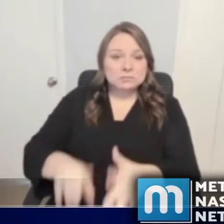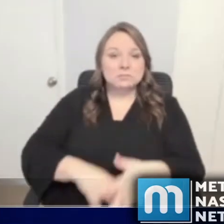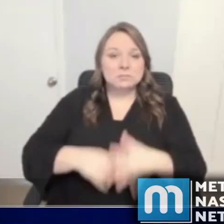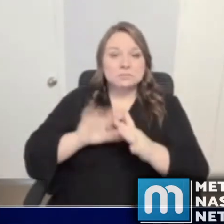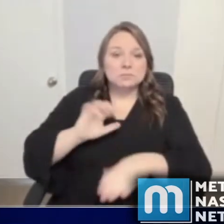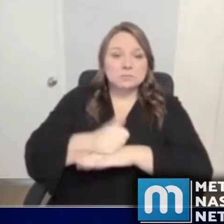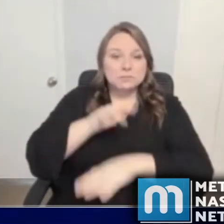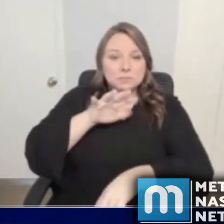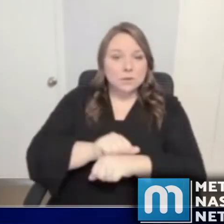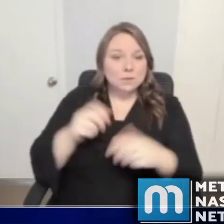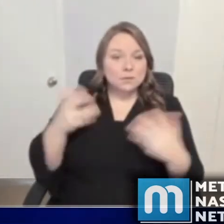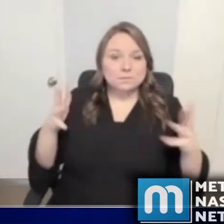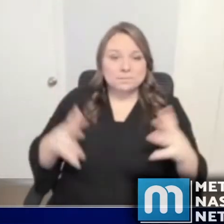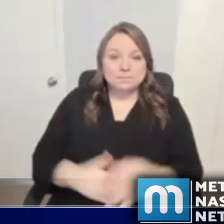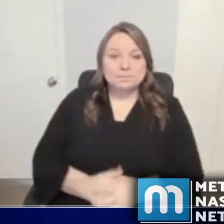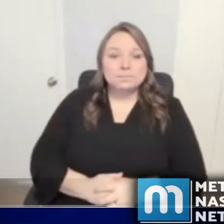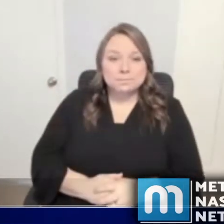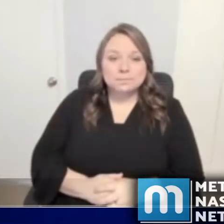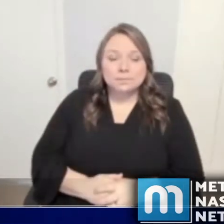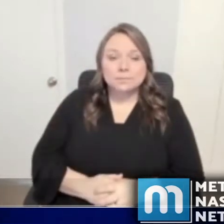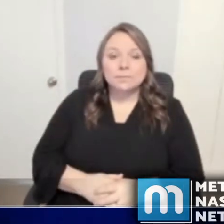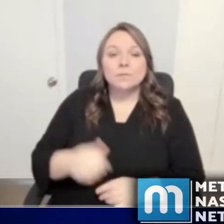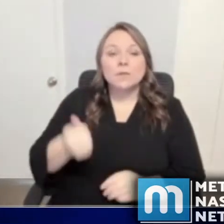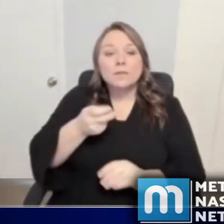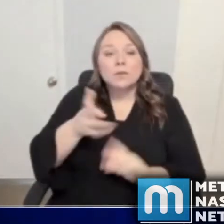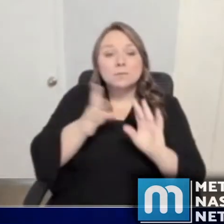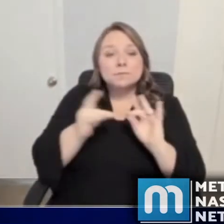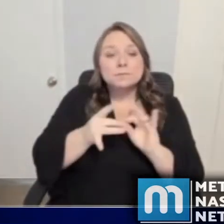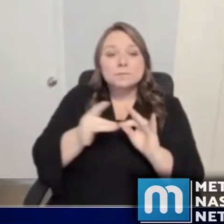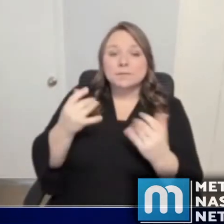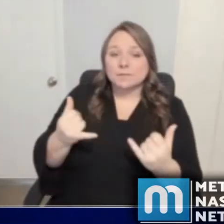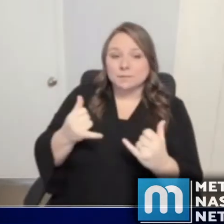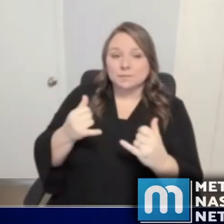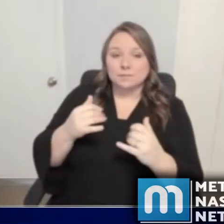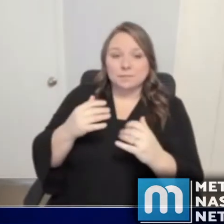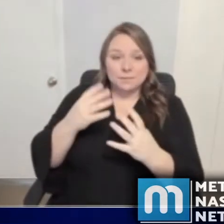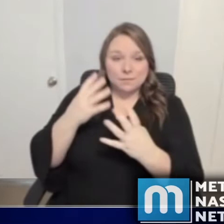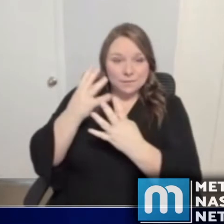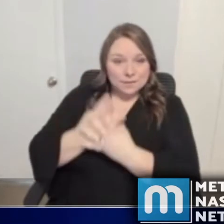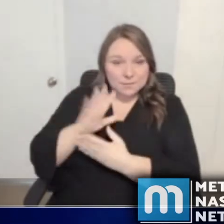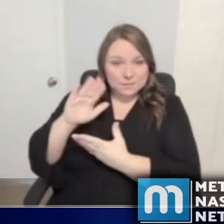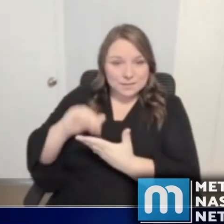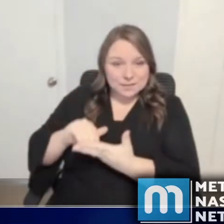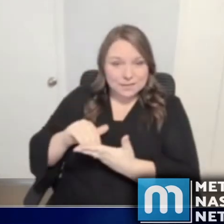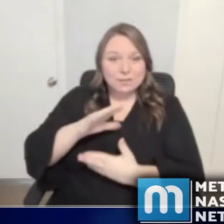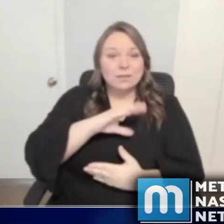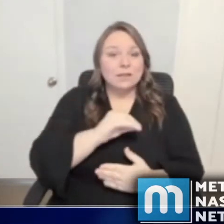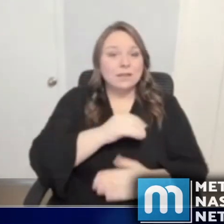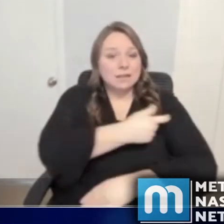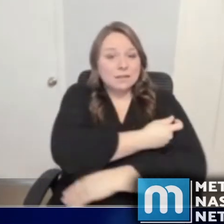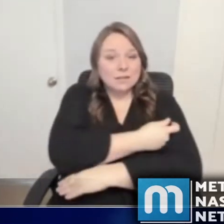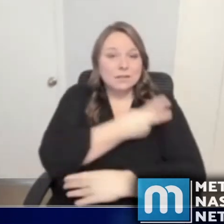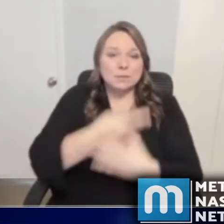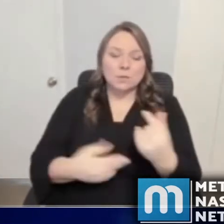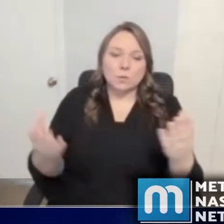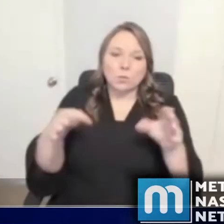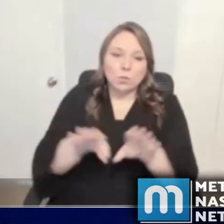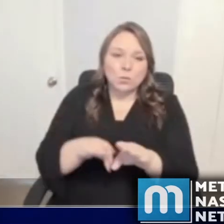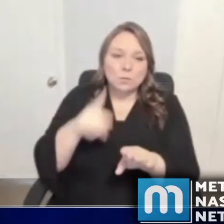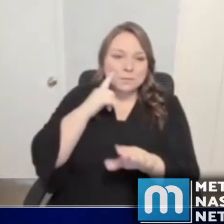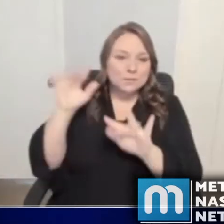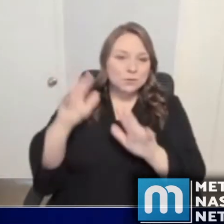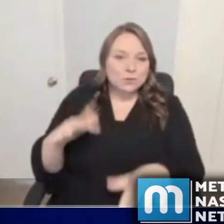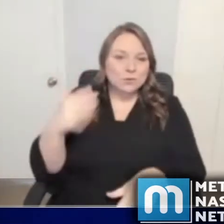process. A couple of notes. Today, the community assessment centers and the vaccine site and Music City Center will remain closed. As